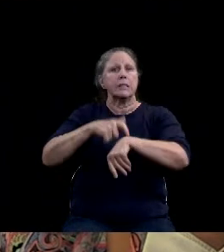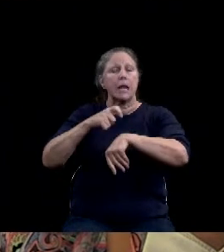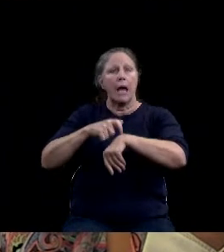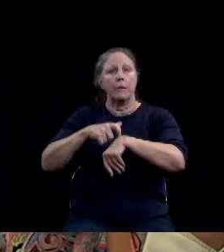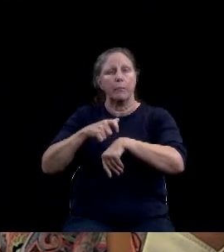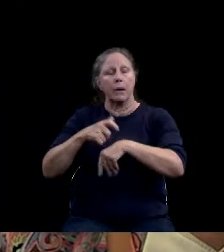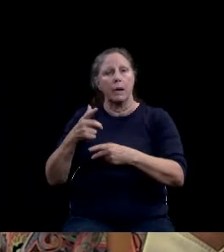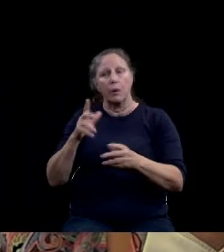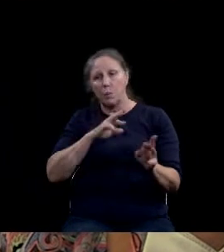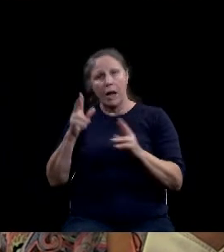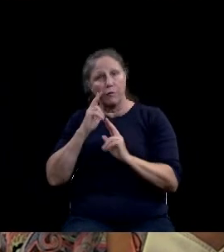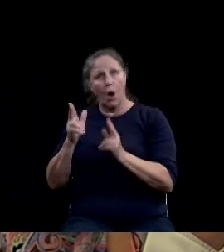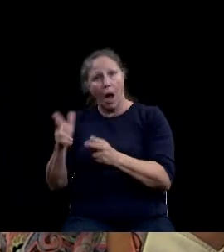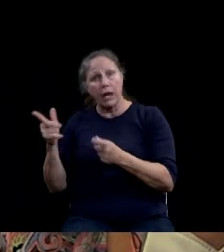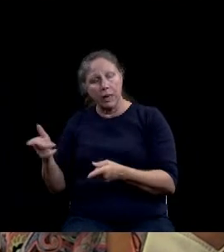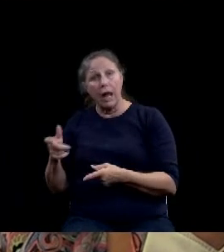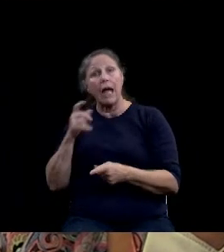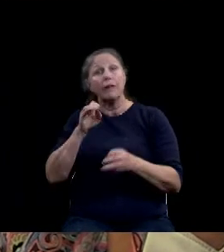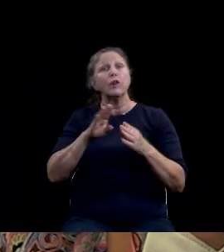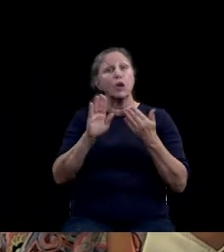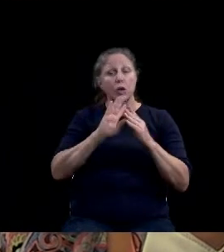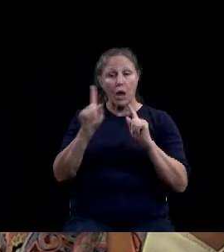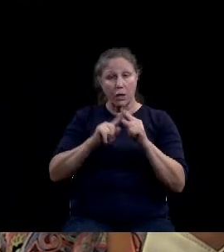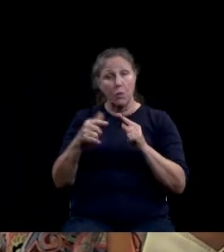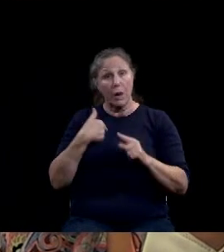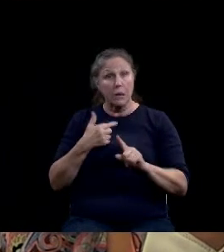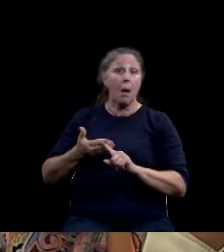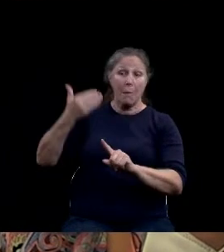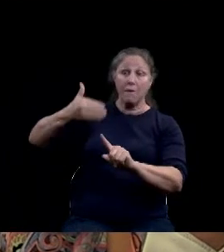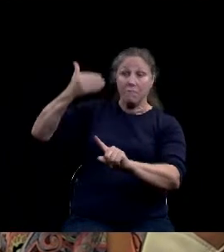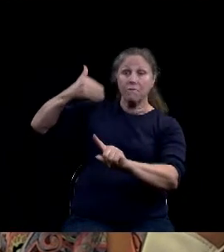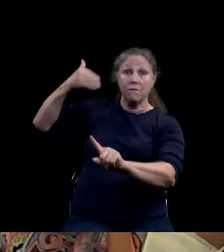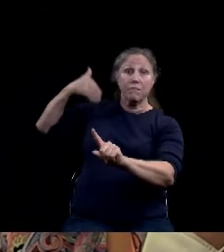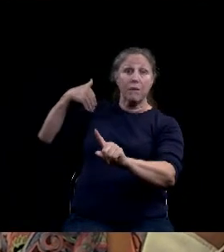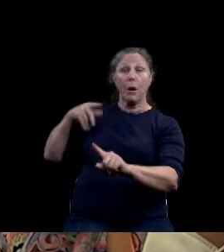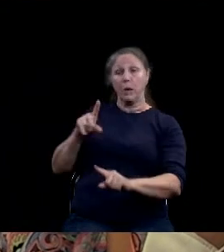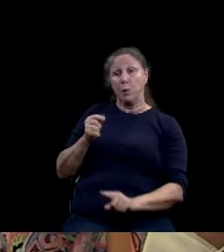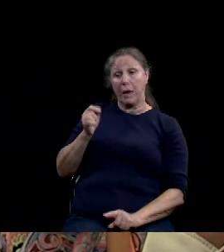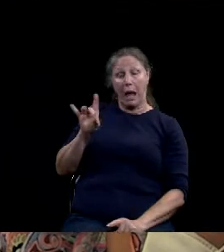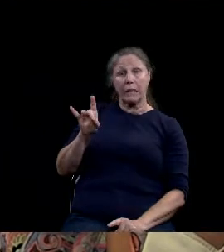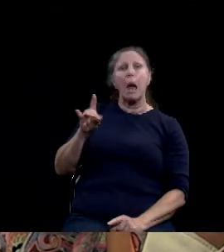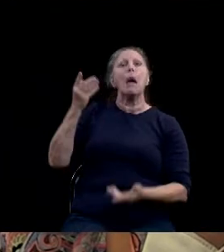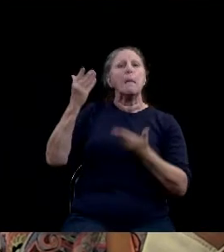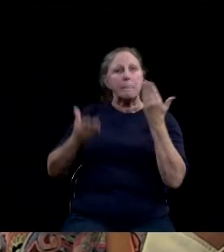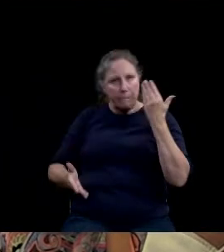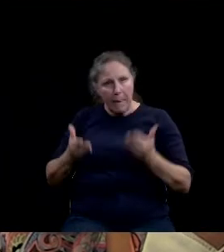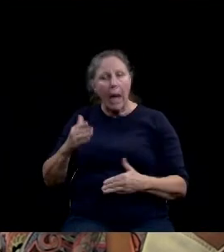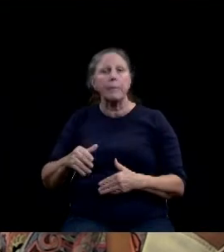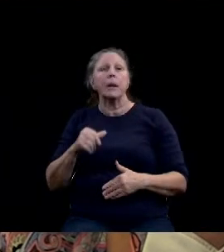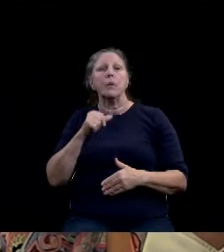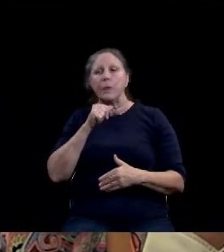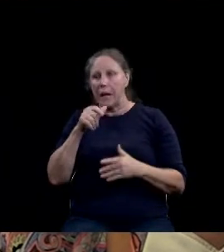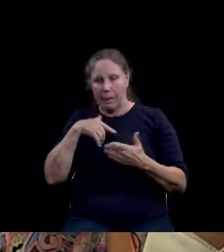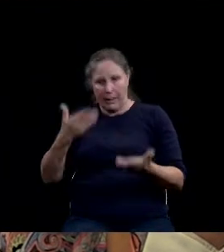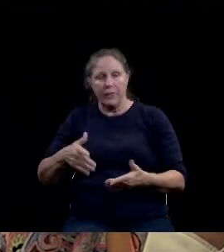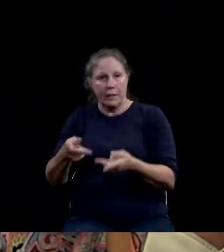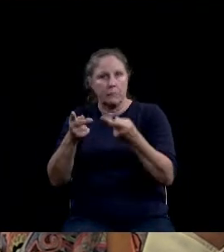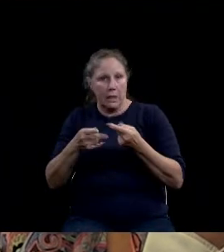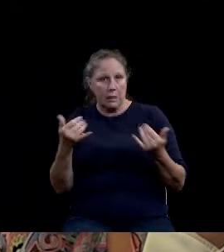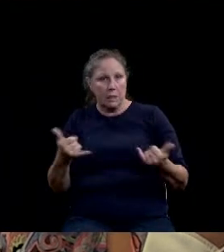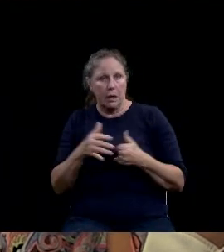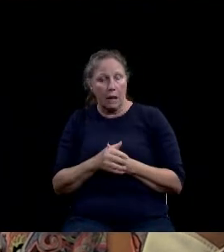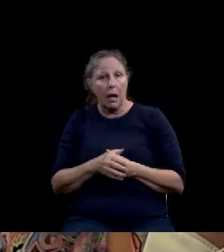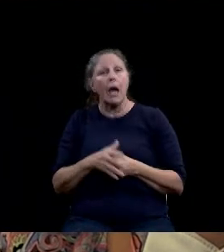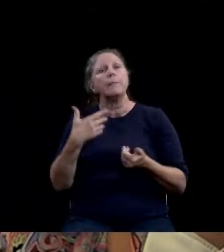open to communication with us in 2018 we might not be here where we are today. I am requesting the council members table agenda items